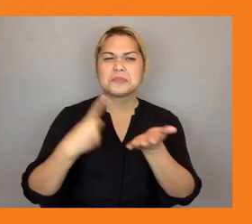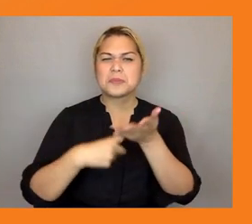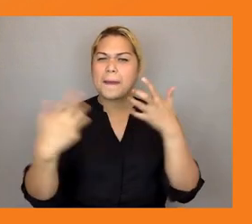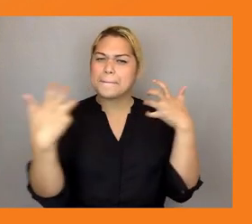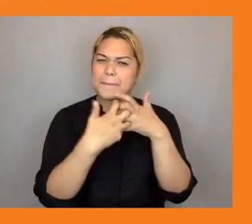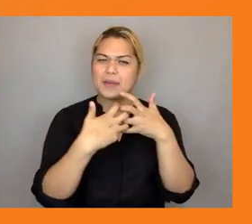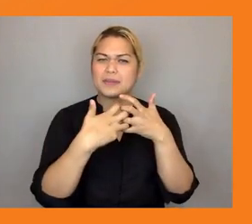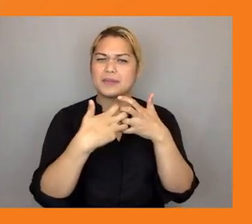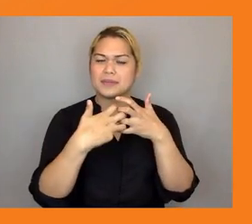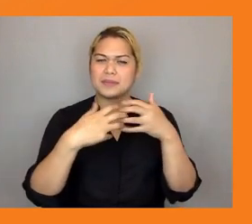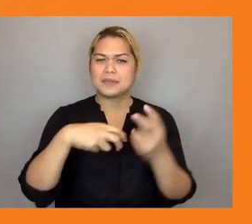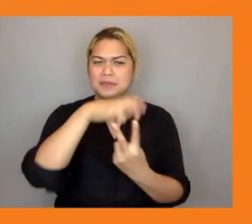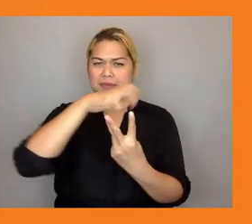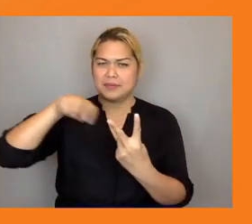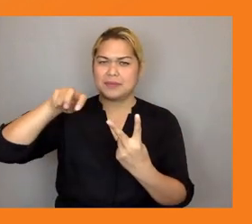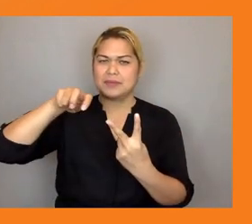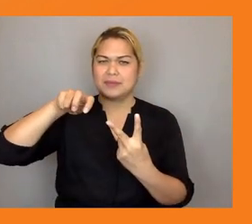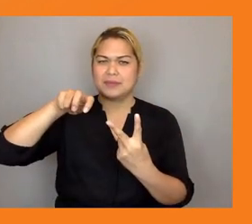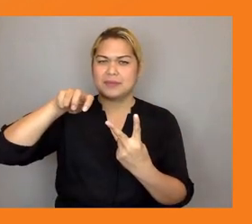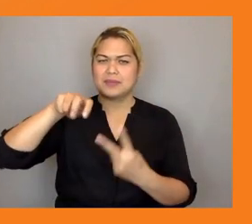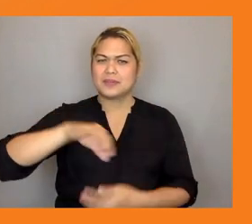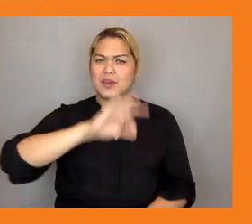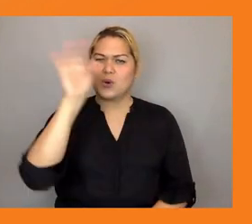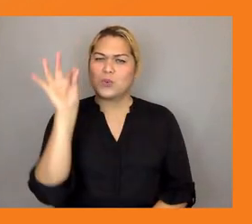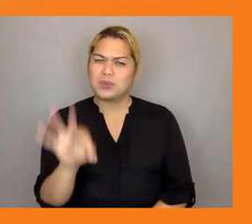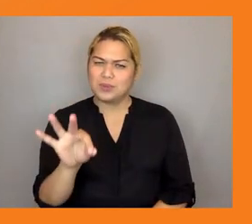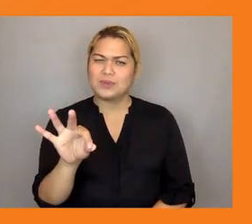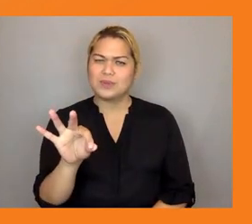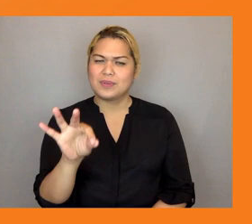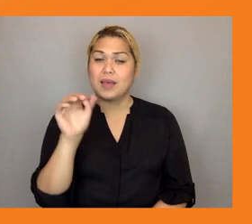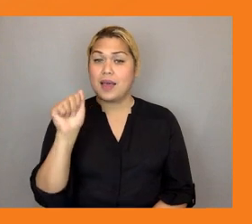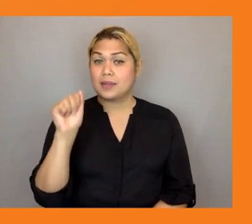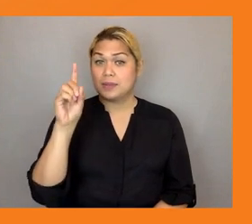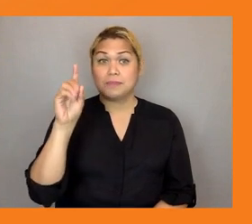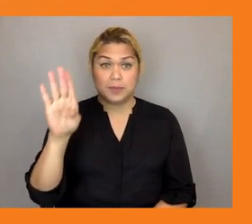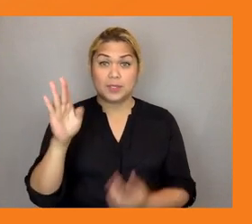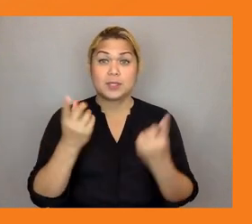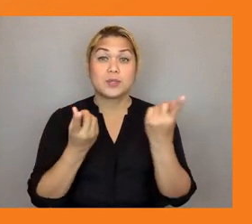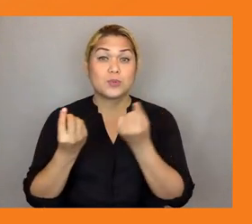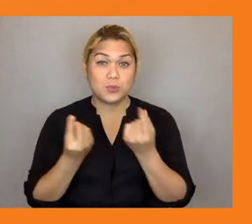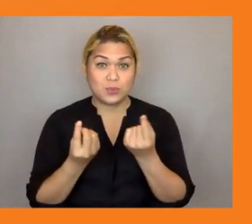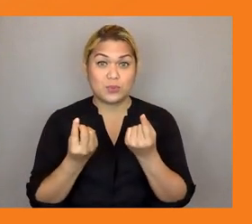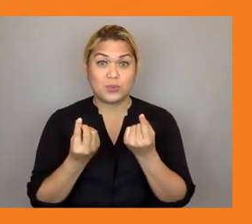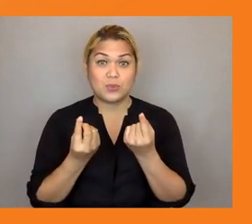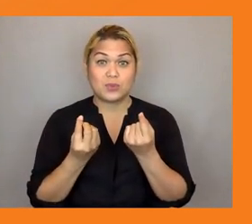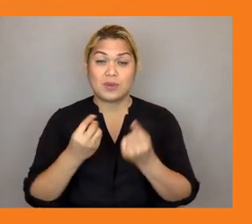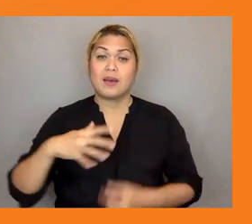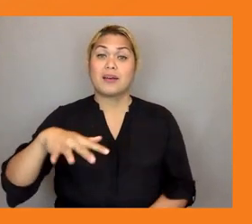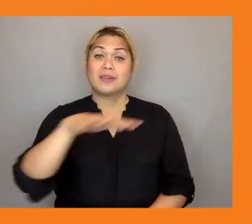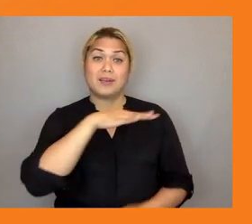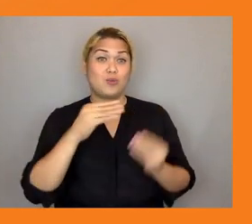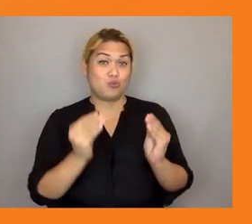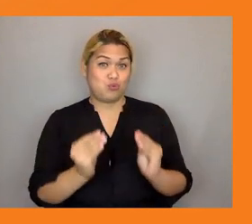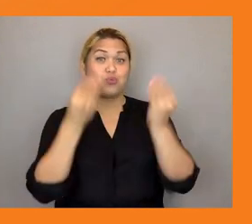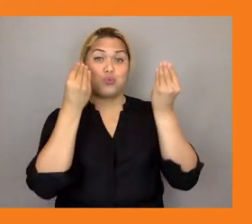adb doing to ensure that young people are involved towards influencing climate change and greener